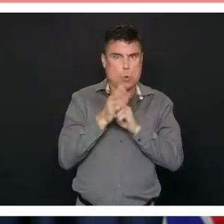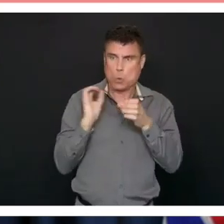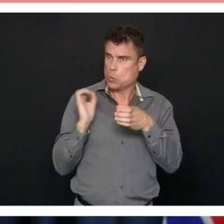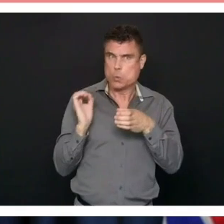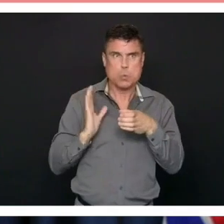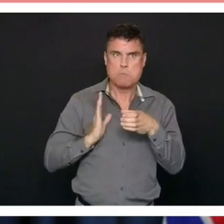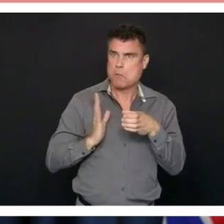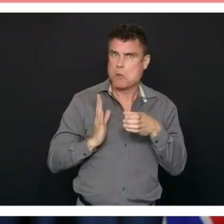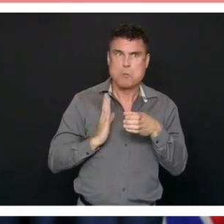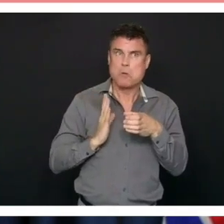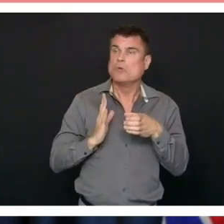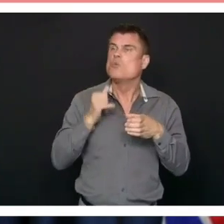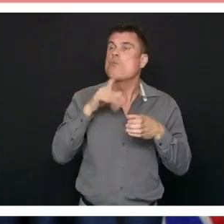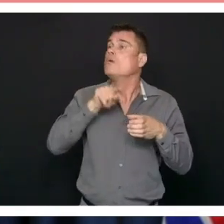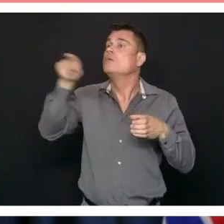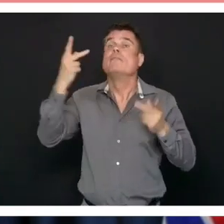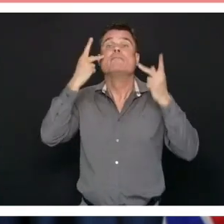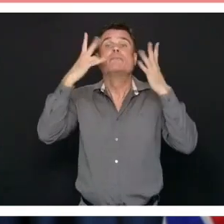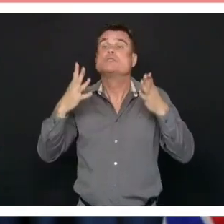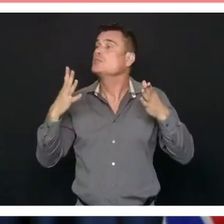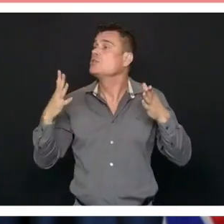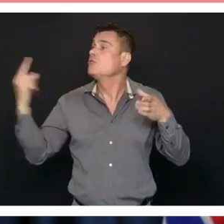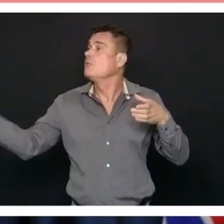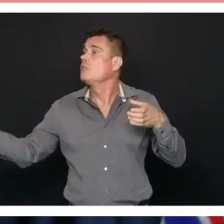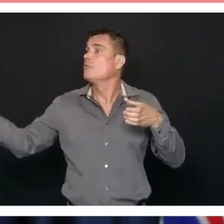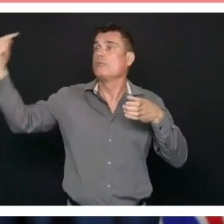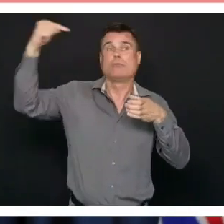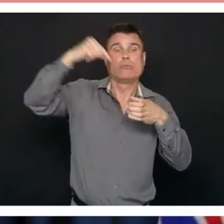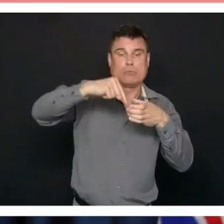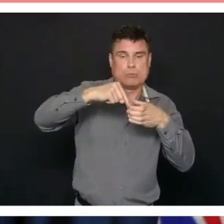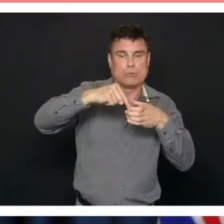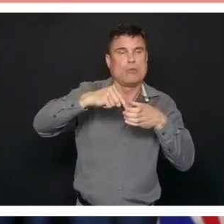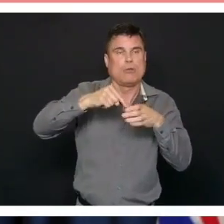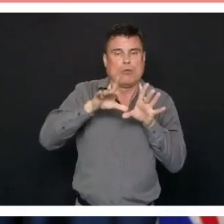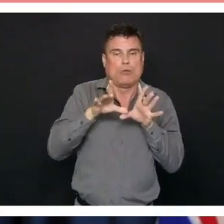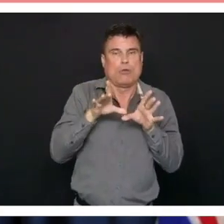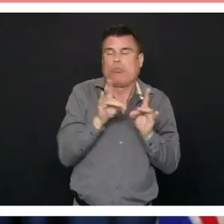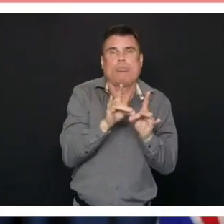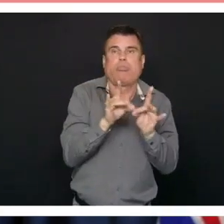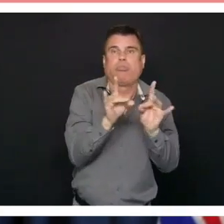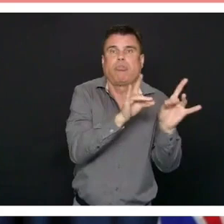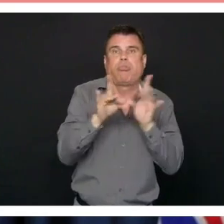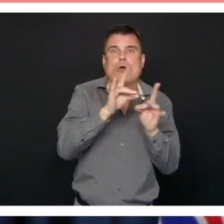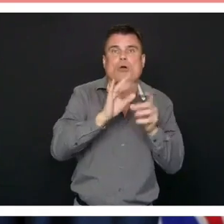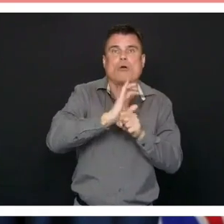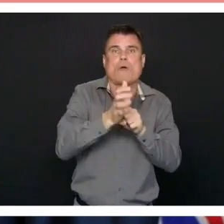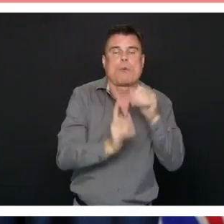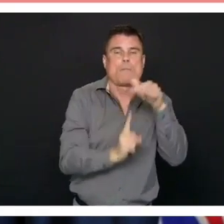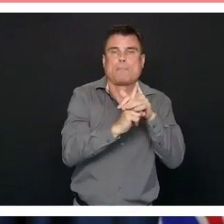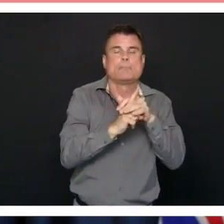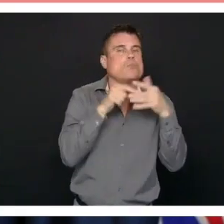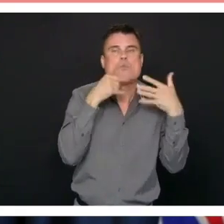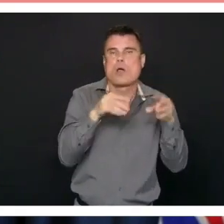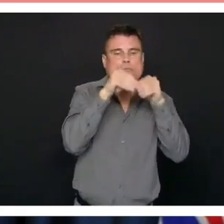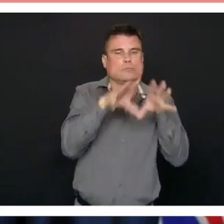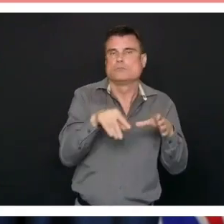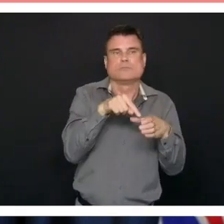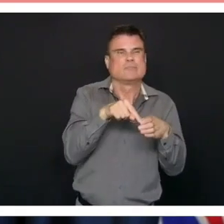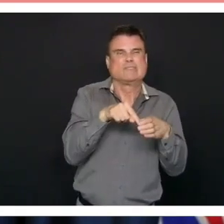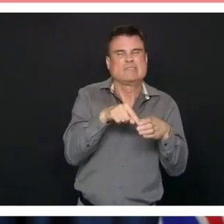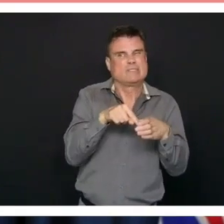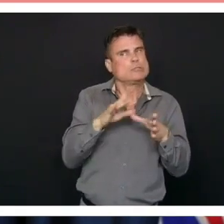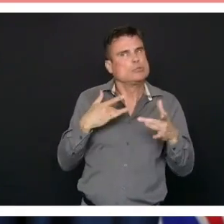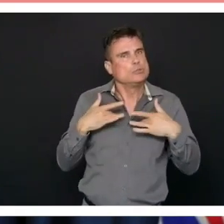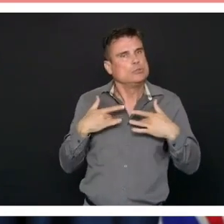worked, Minister Dix and I and others, to put in place a rural, remote and Indigenous community strategy so that we have the capacity